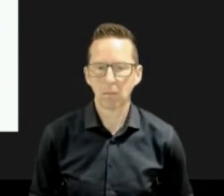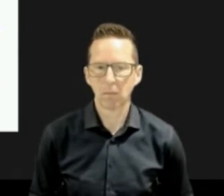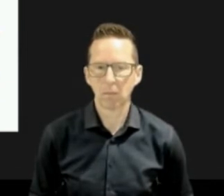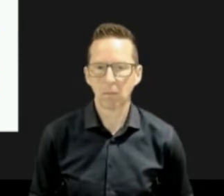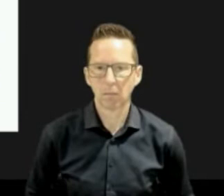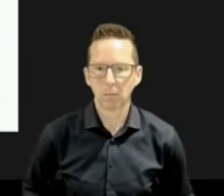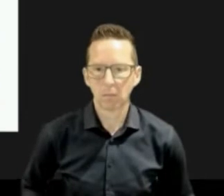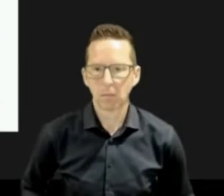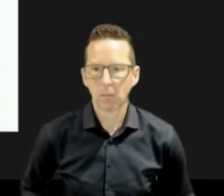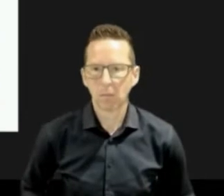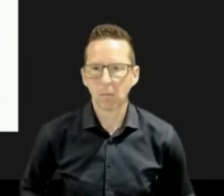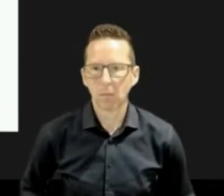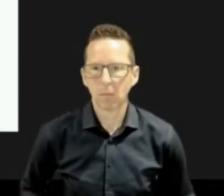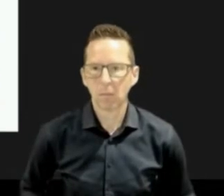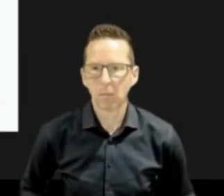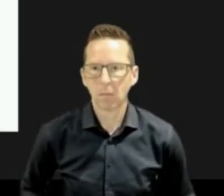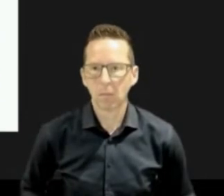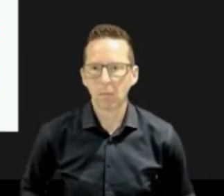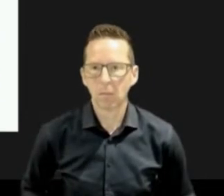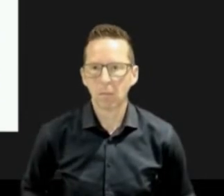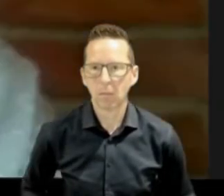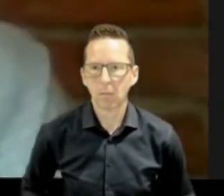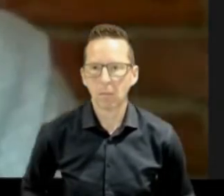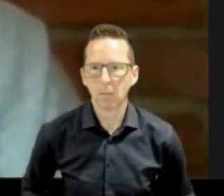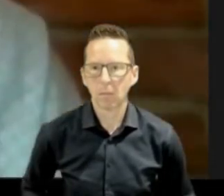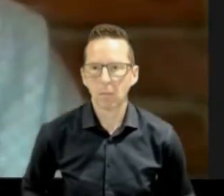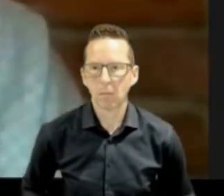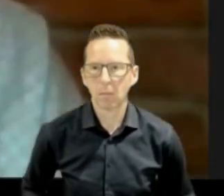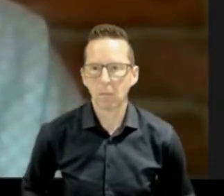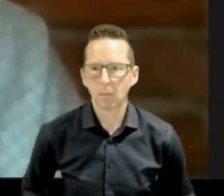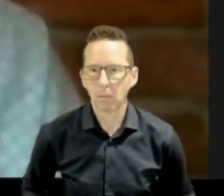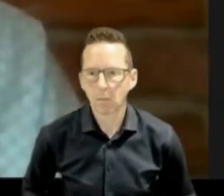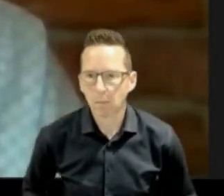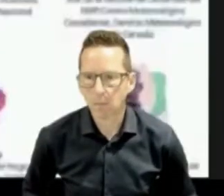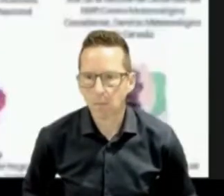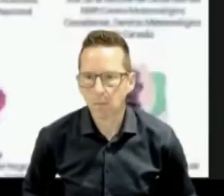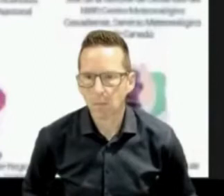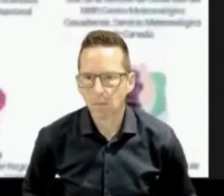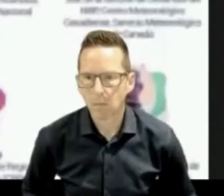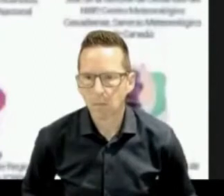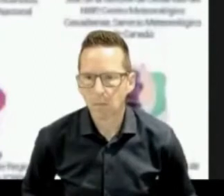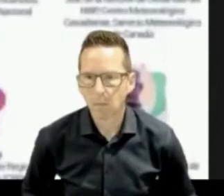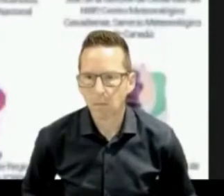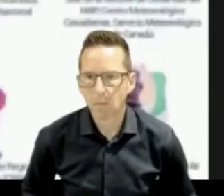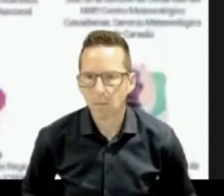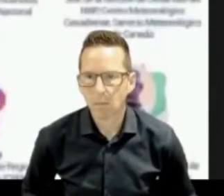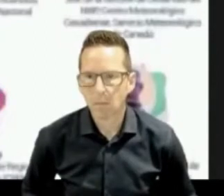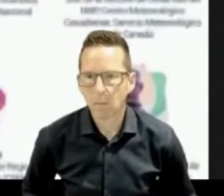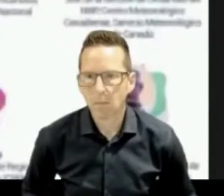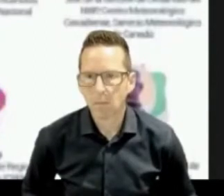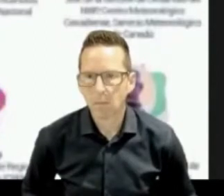Thank you very much, Radenko. think